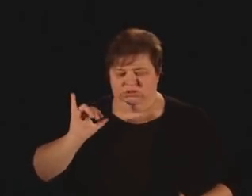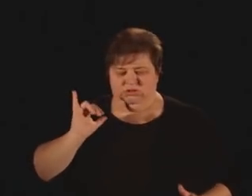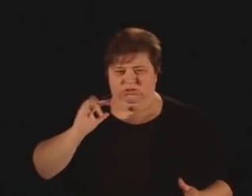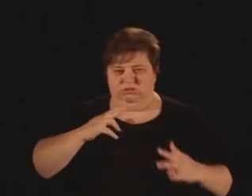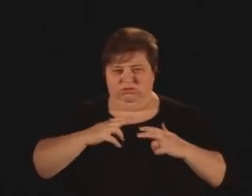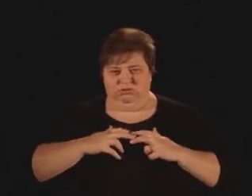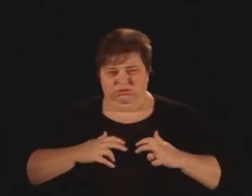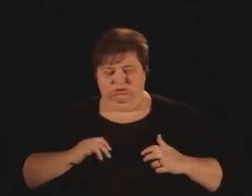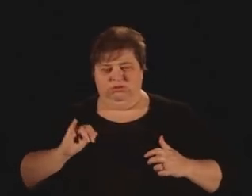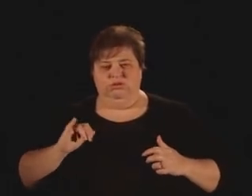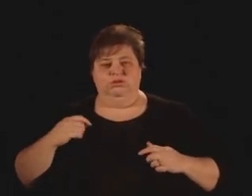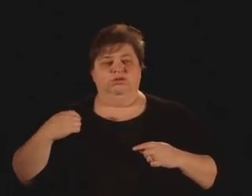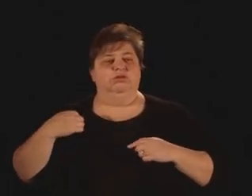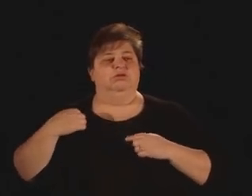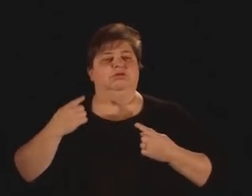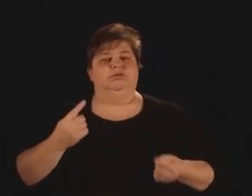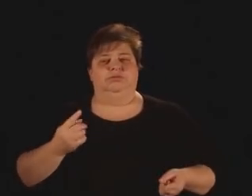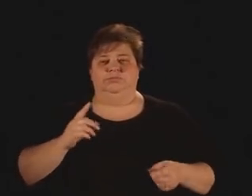and that's what surprise does.